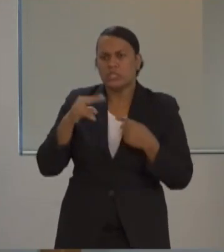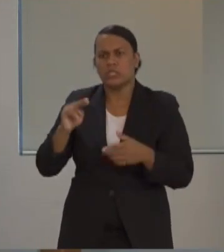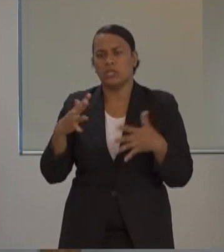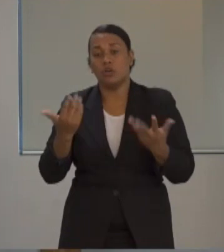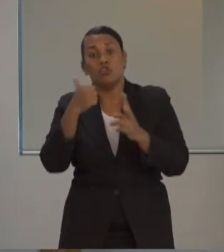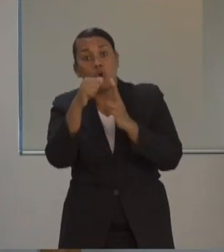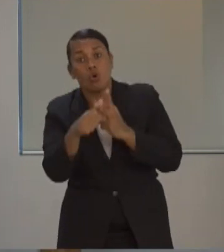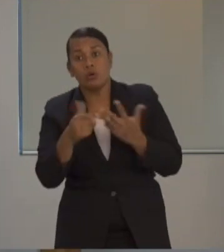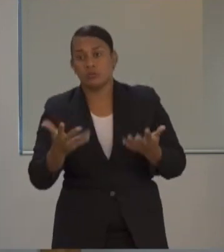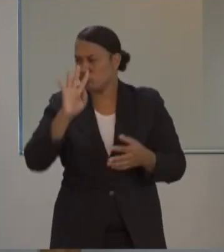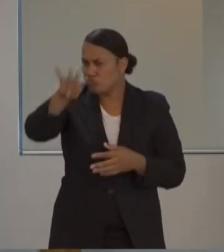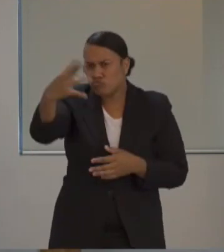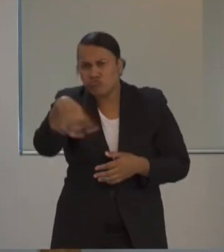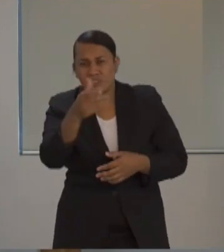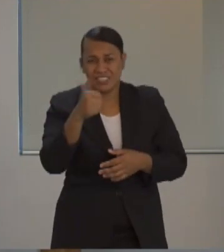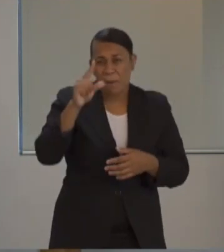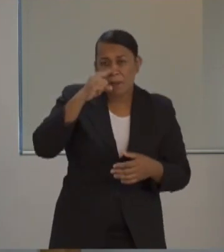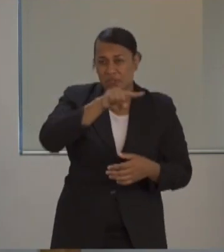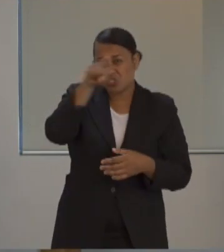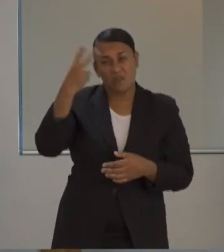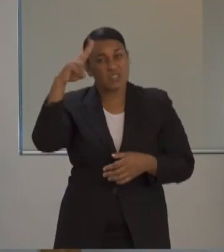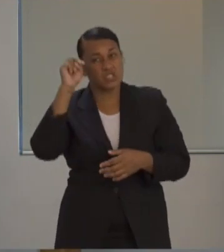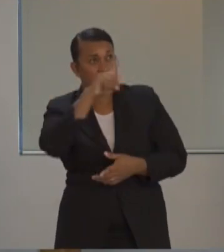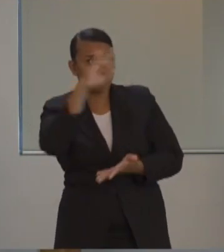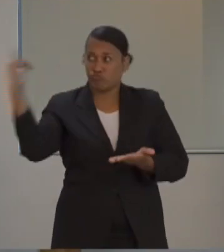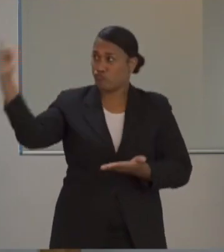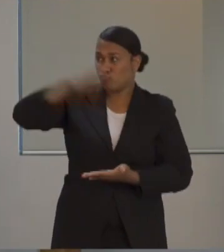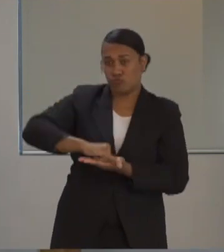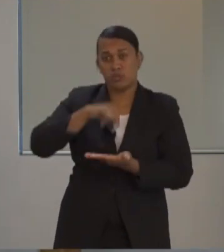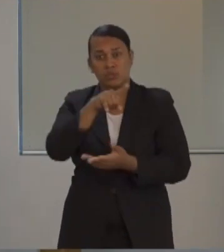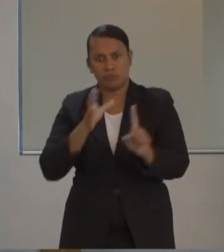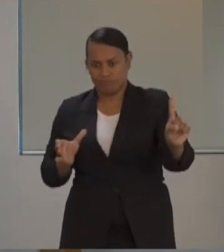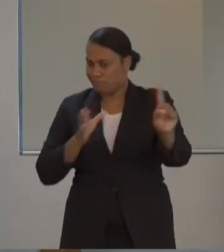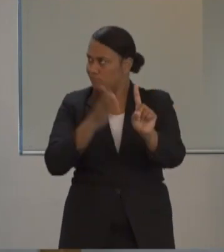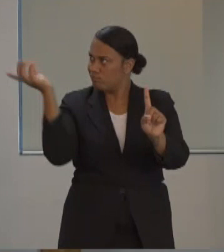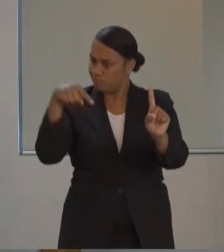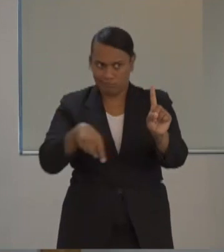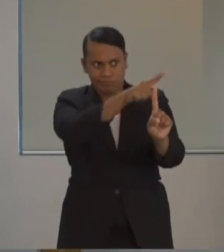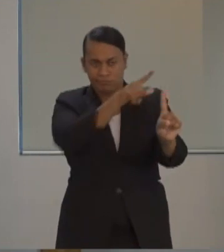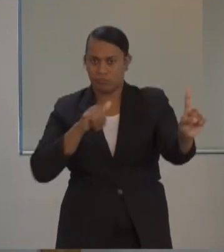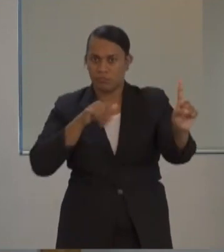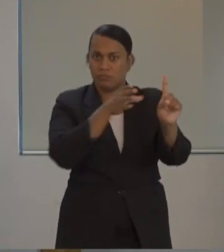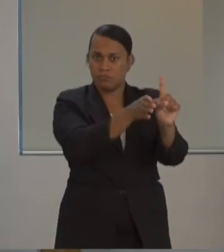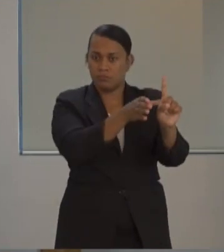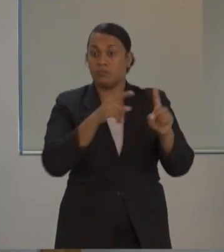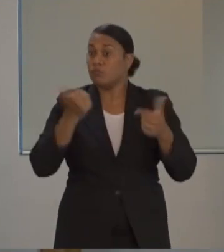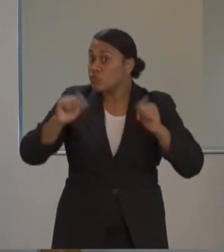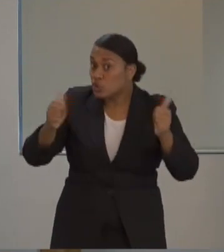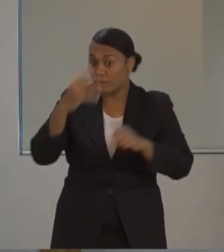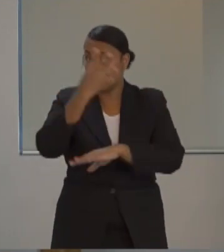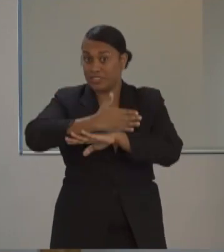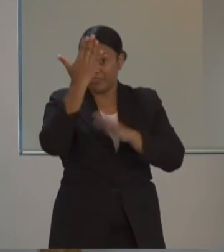in government-funded quarantine after 14 days. If they test negative after the critical 14-day incubation period,